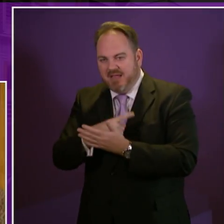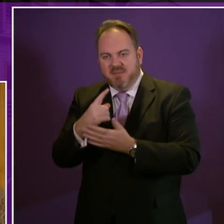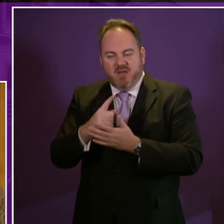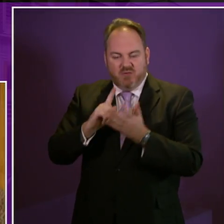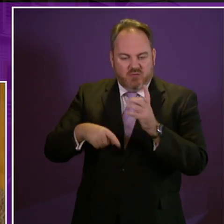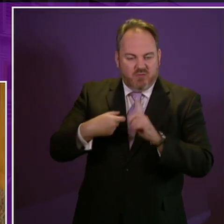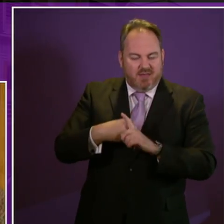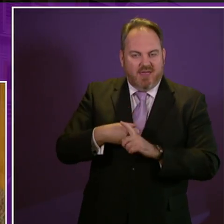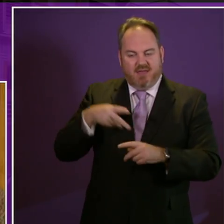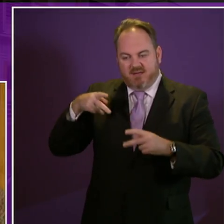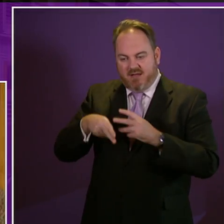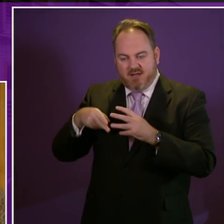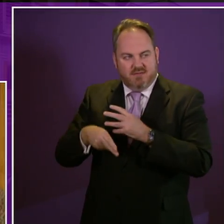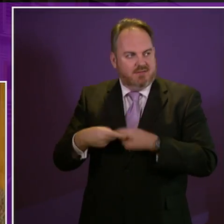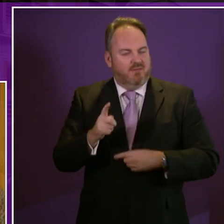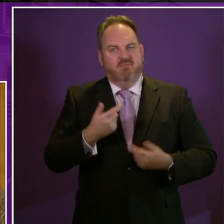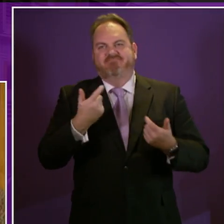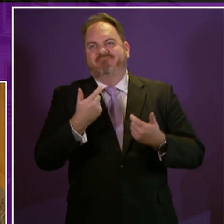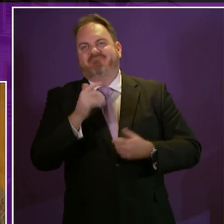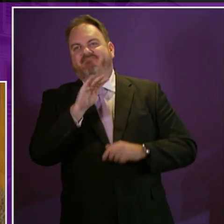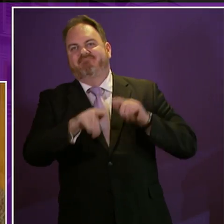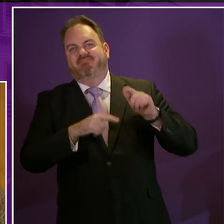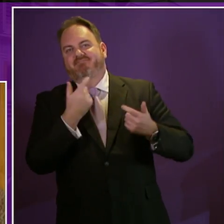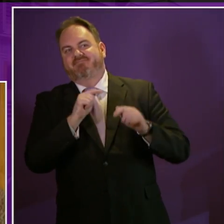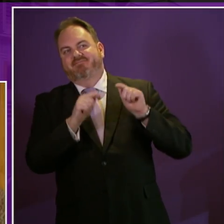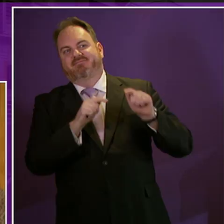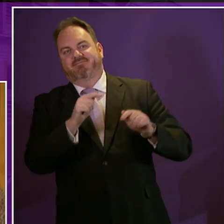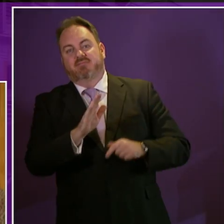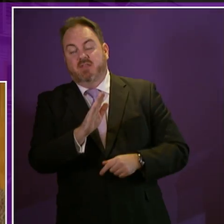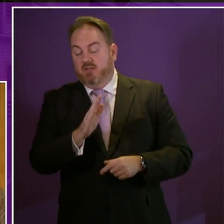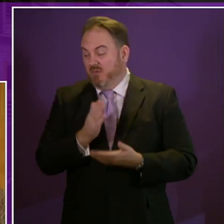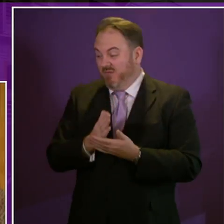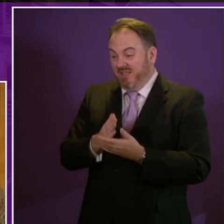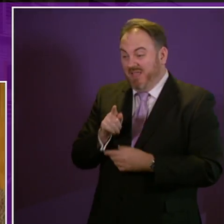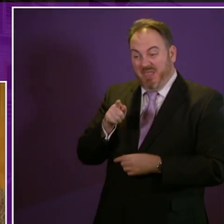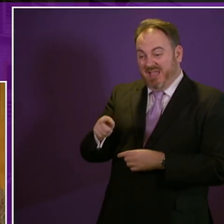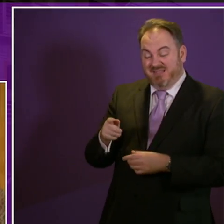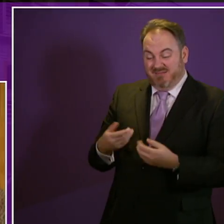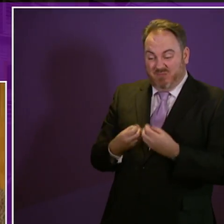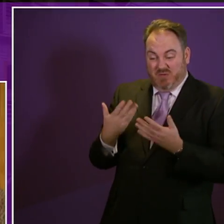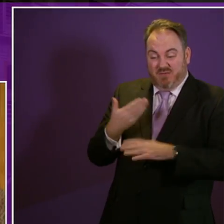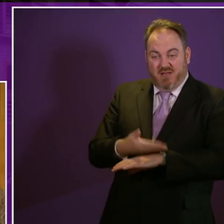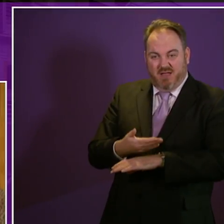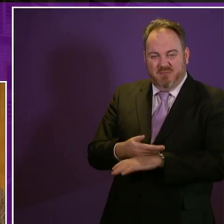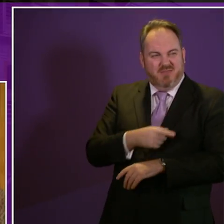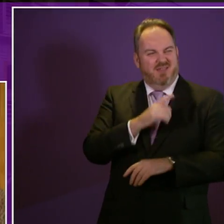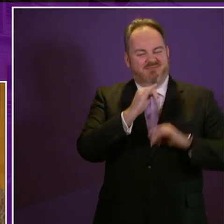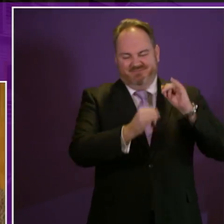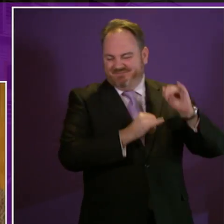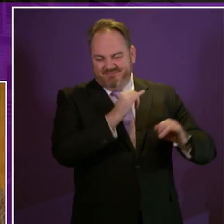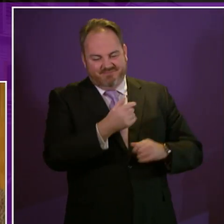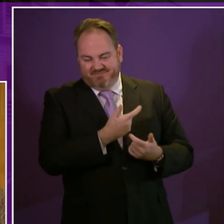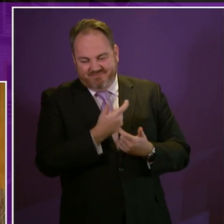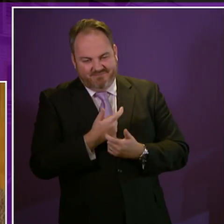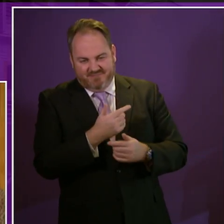welfare benefits the rhetoric on sanctions and cuts is becoming redundant the Scottish Government will have the powers it